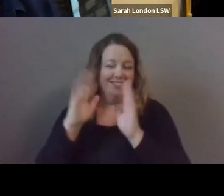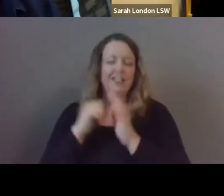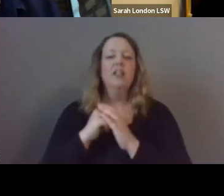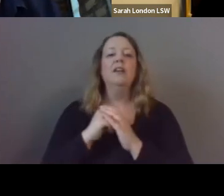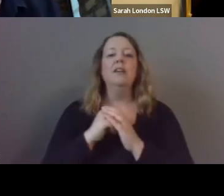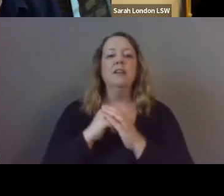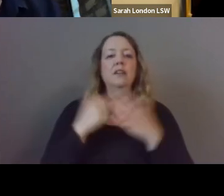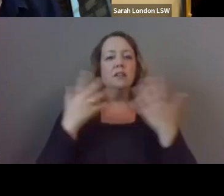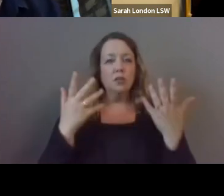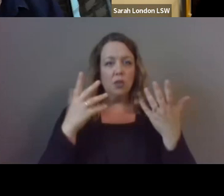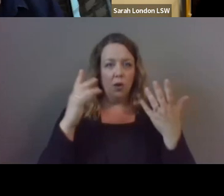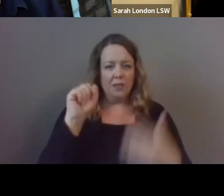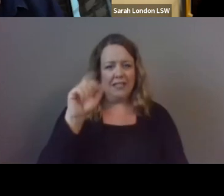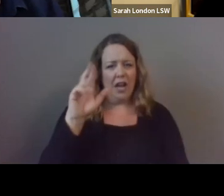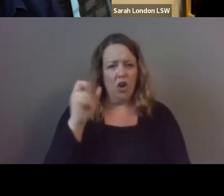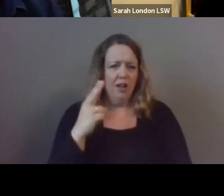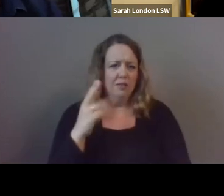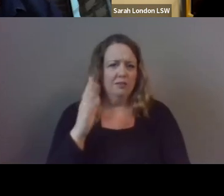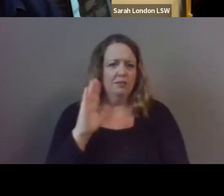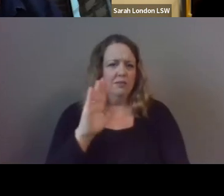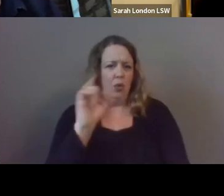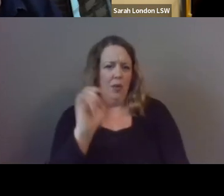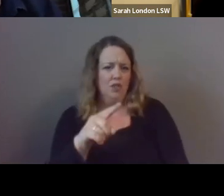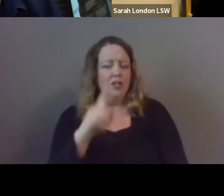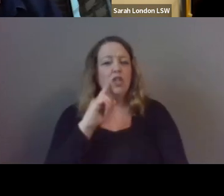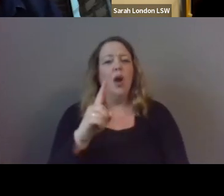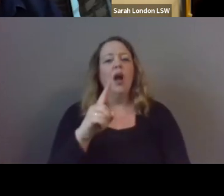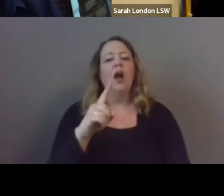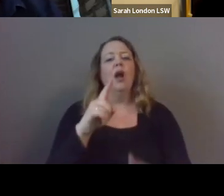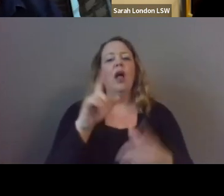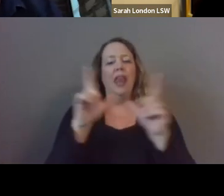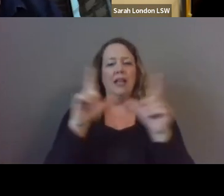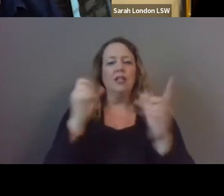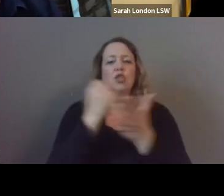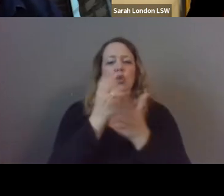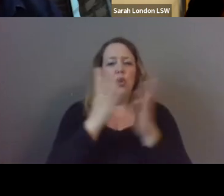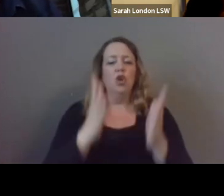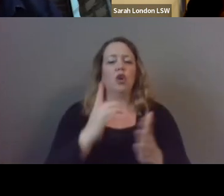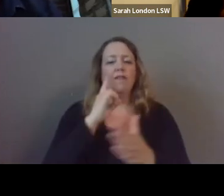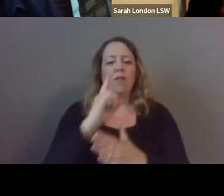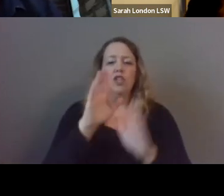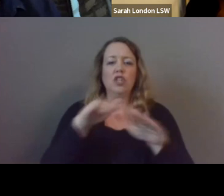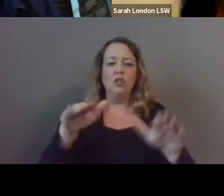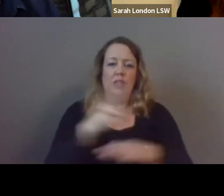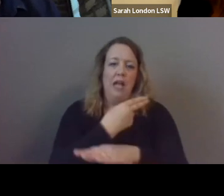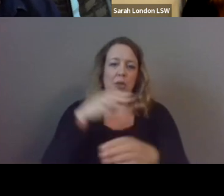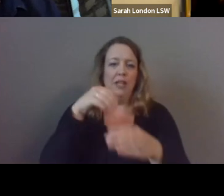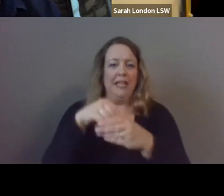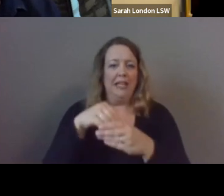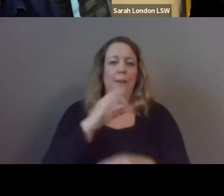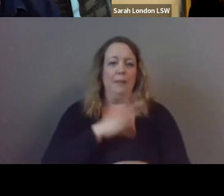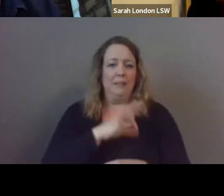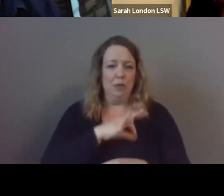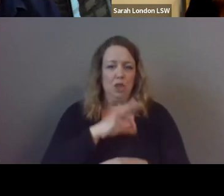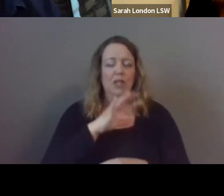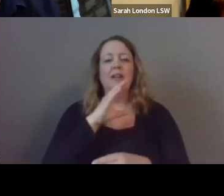question to you you're a licensed social worker for the children's hospital of pittsburgh and you serve as the violence prevention specialist for the empowering teens to